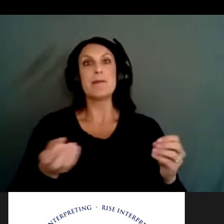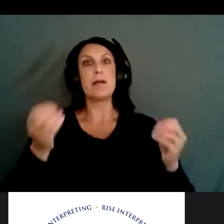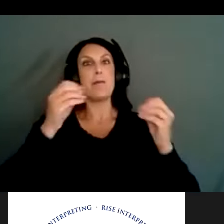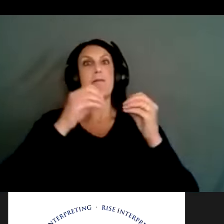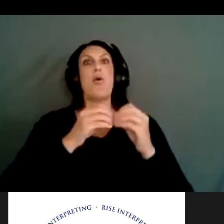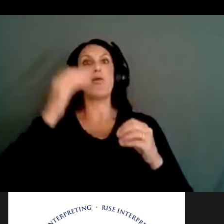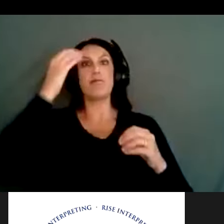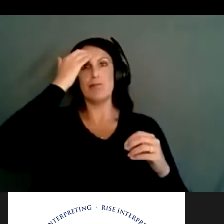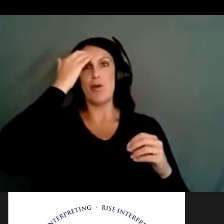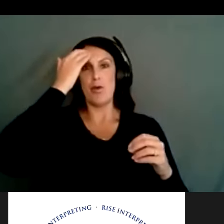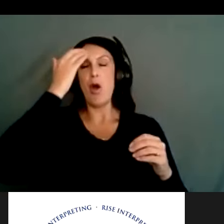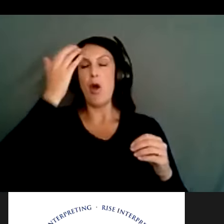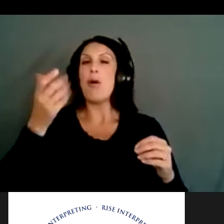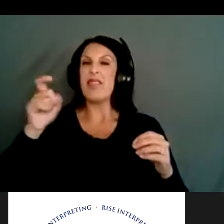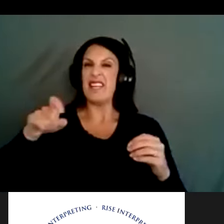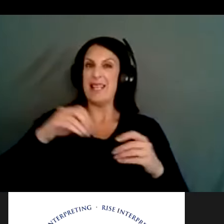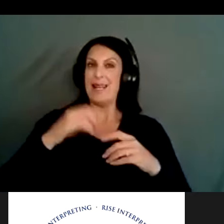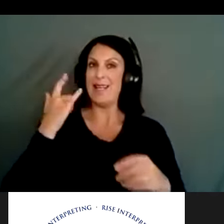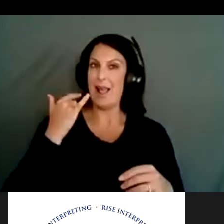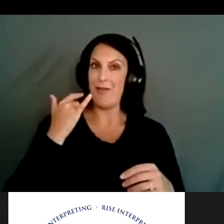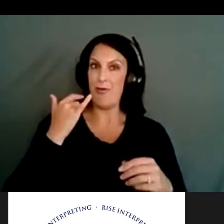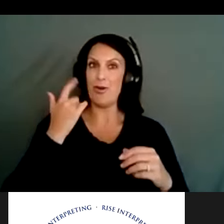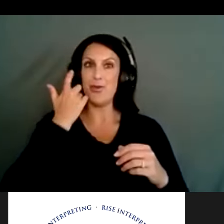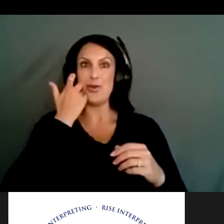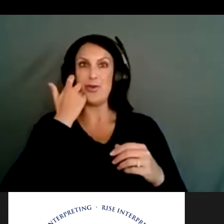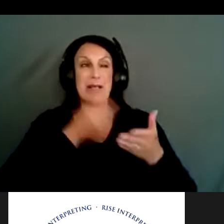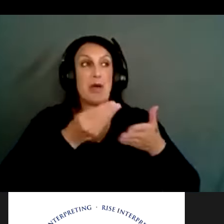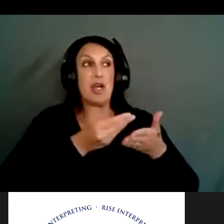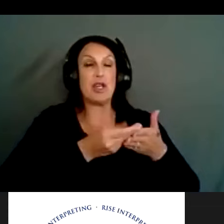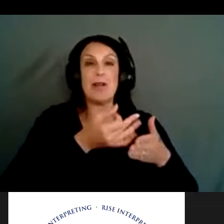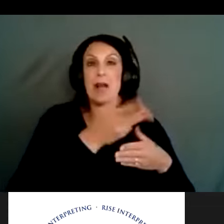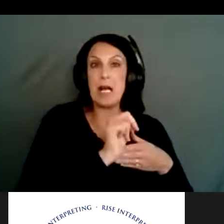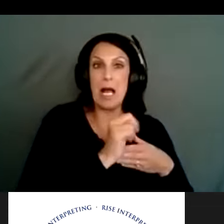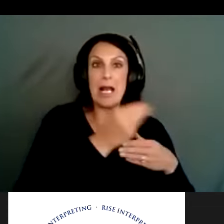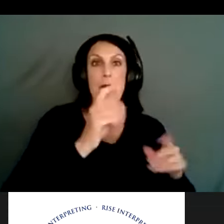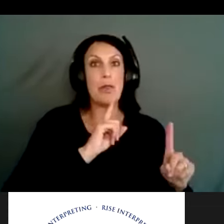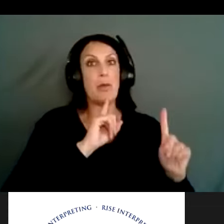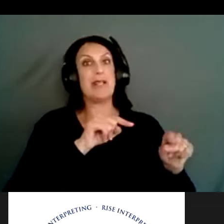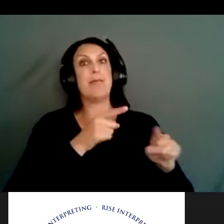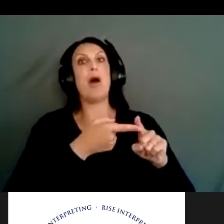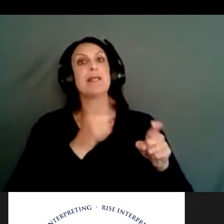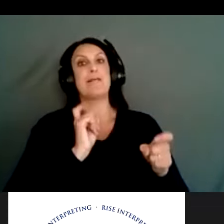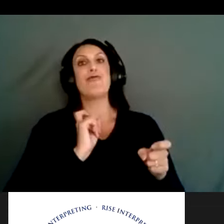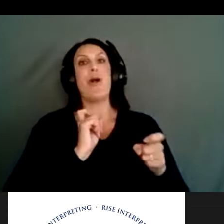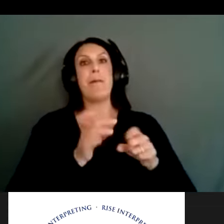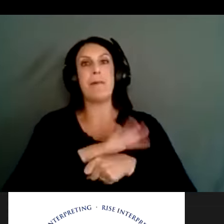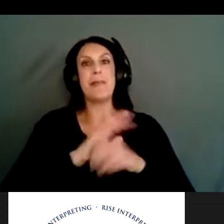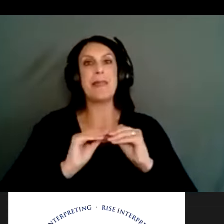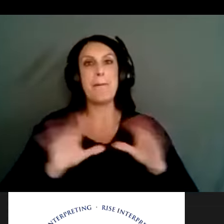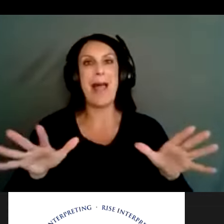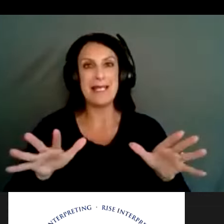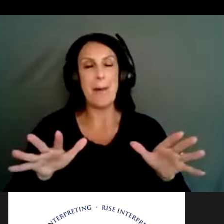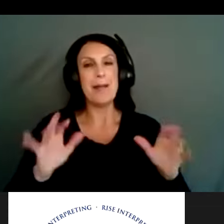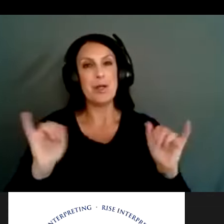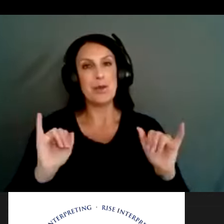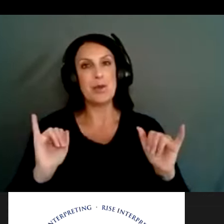They saw the need in California with all the purchases and the response from the pandemic we talked about earlier. And also as